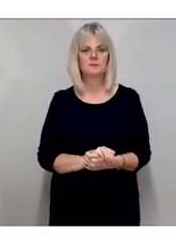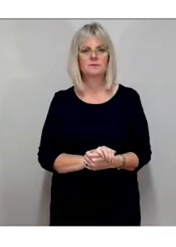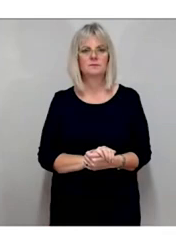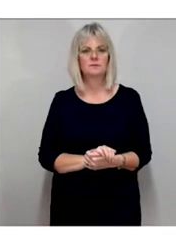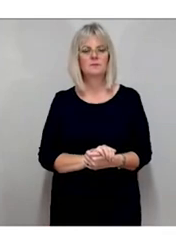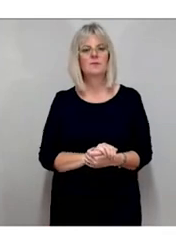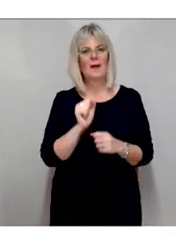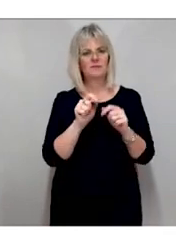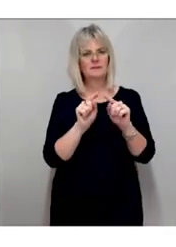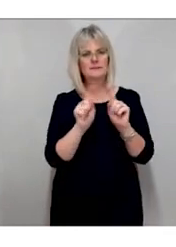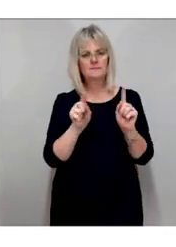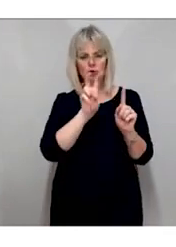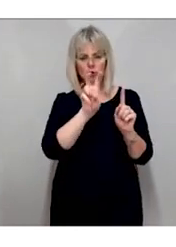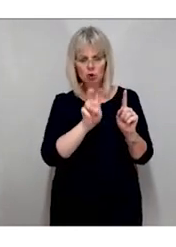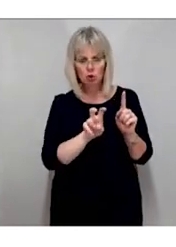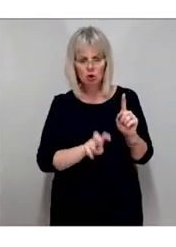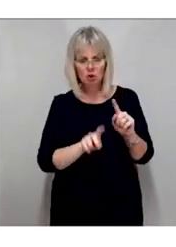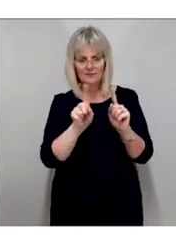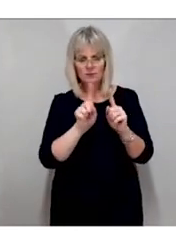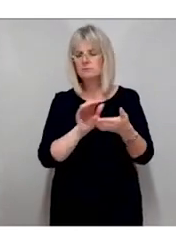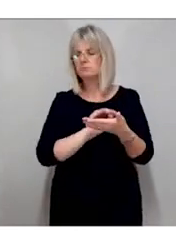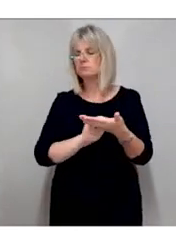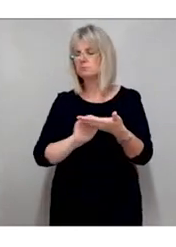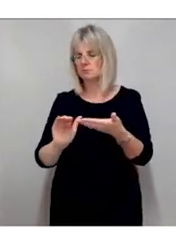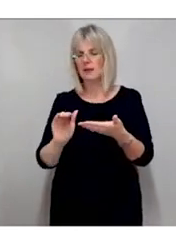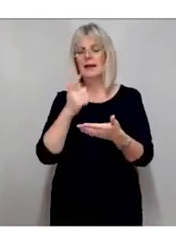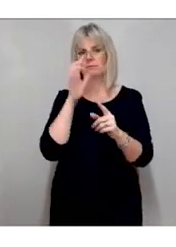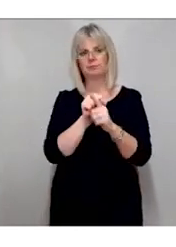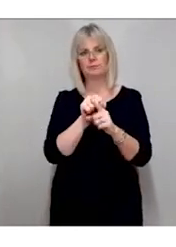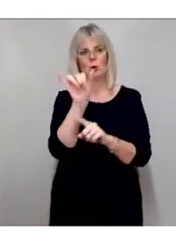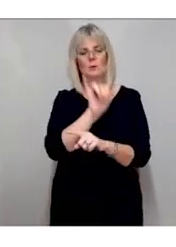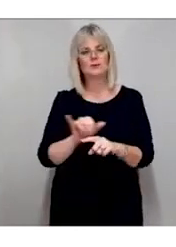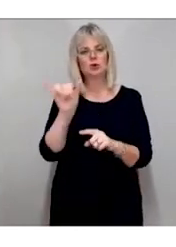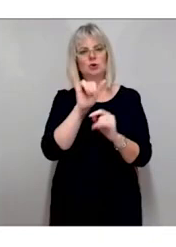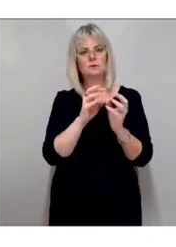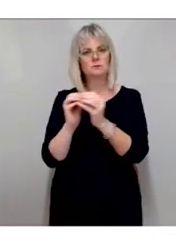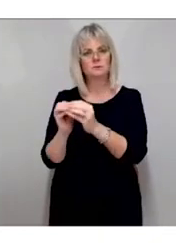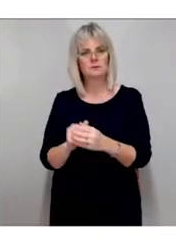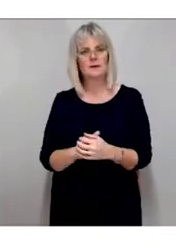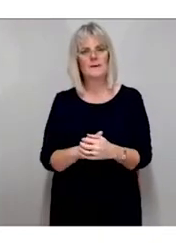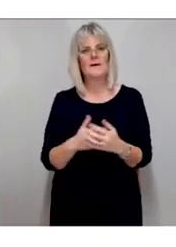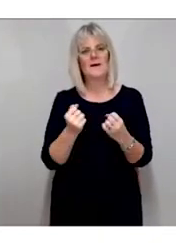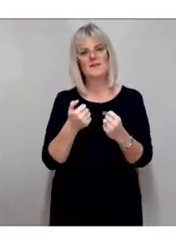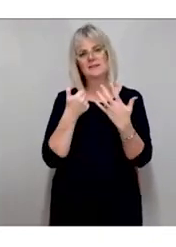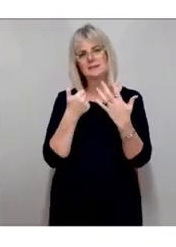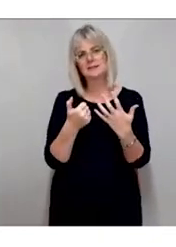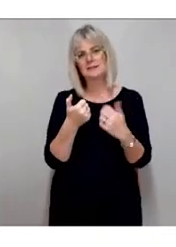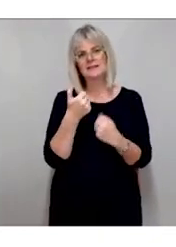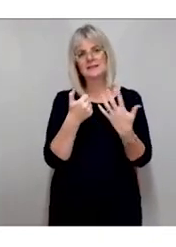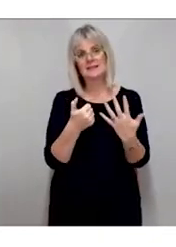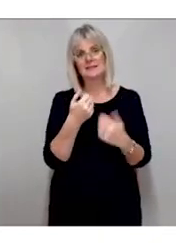distinguishing one character from another. There are 64 possible combinations, including no dots,